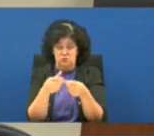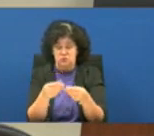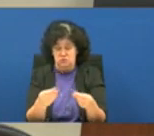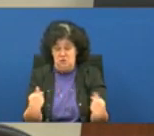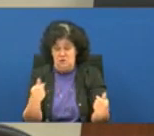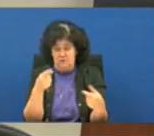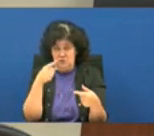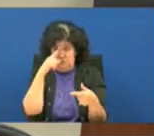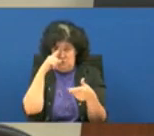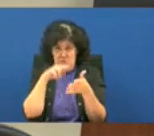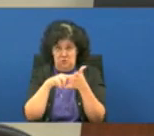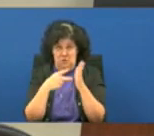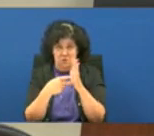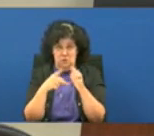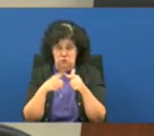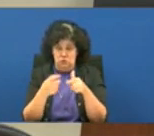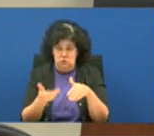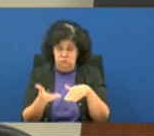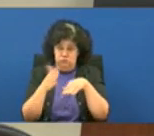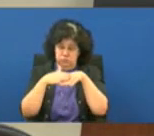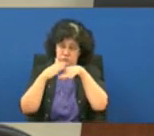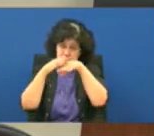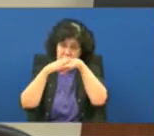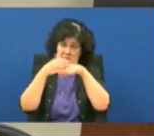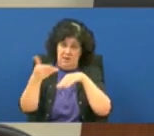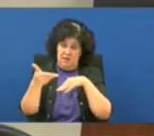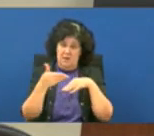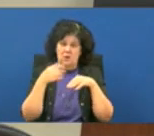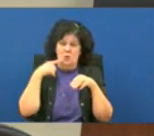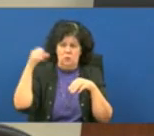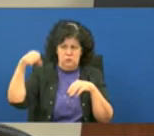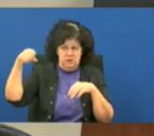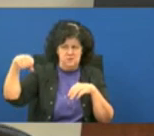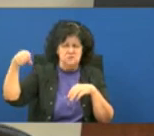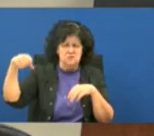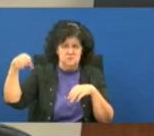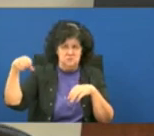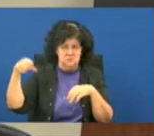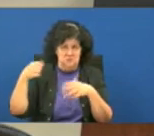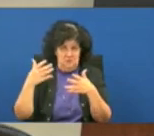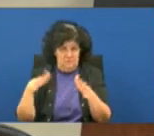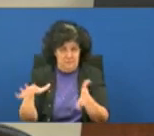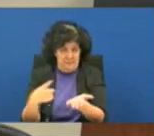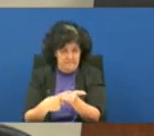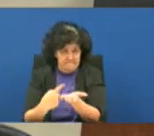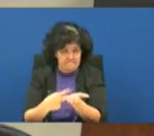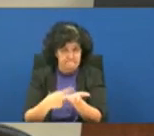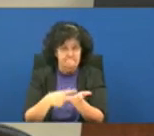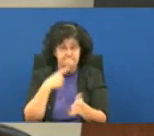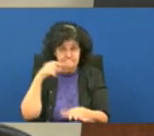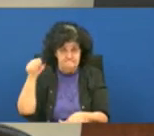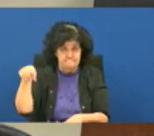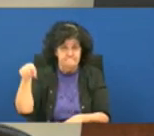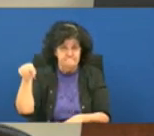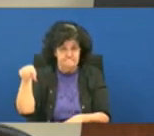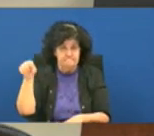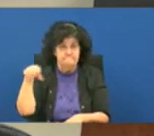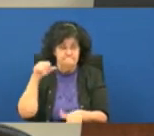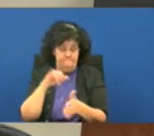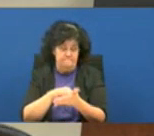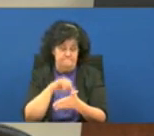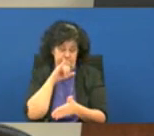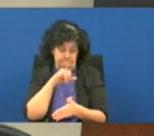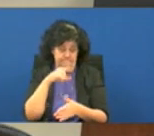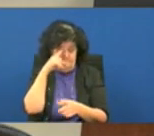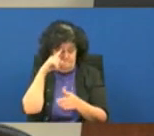there an intention to ramp back up and rehire these individuals absolutely is that discussion been had with them is that absolutely that's that is that is